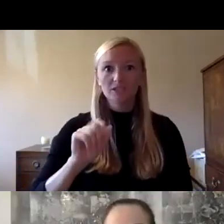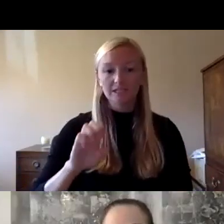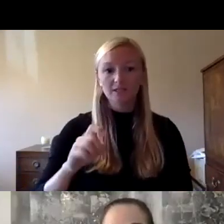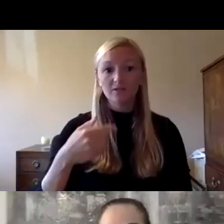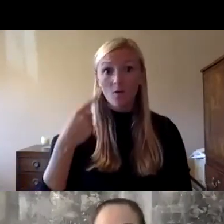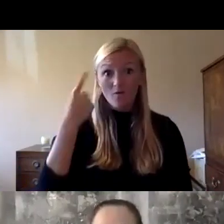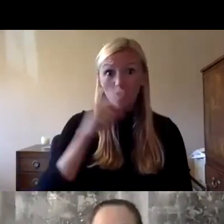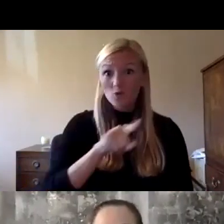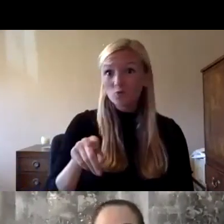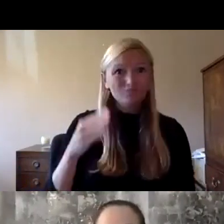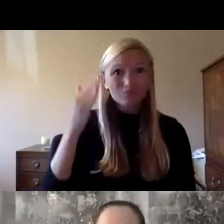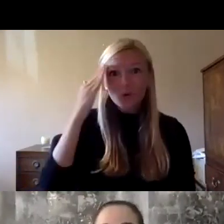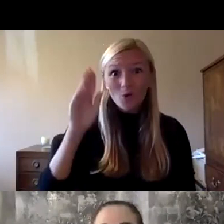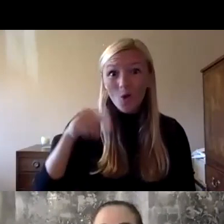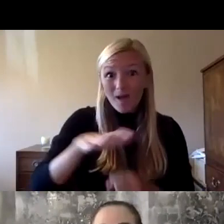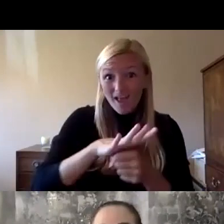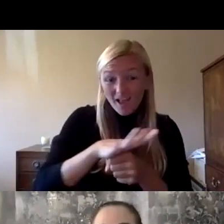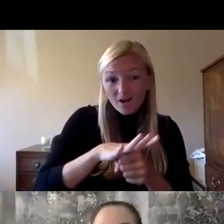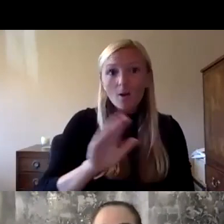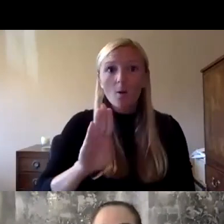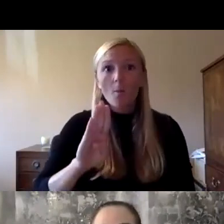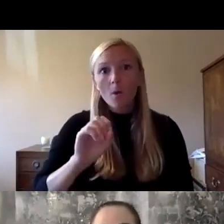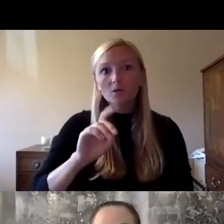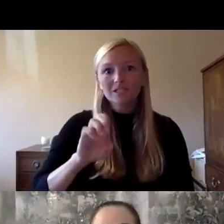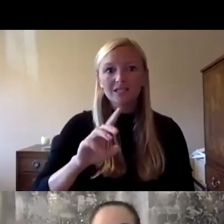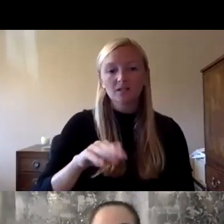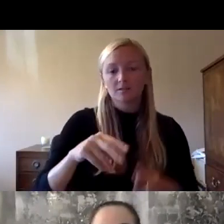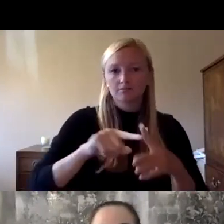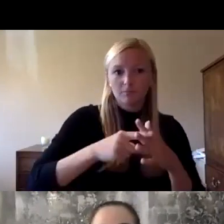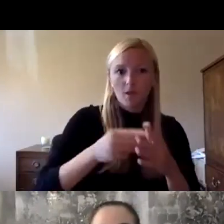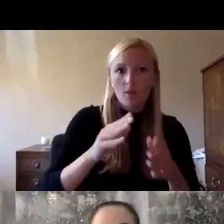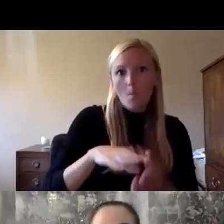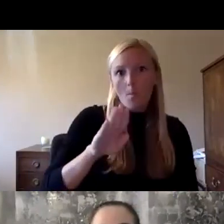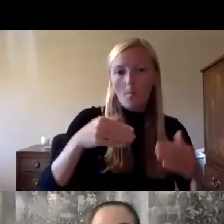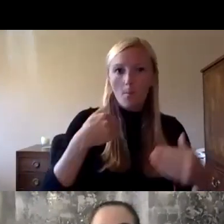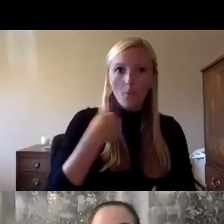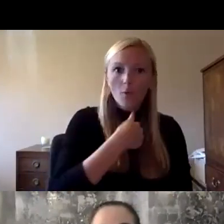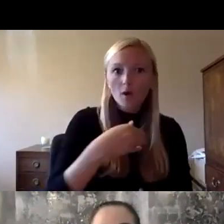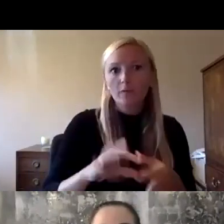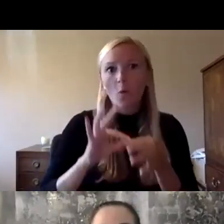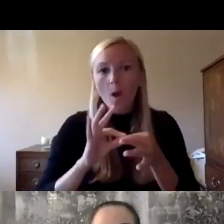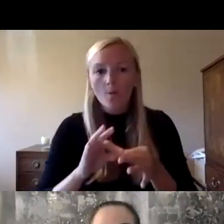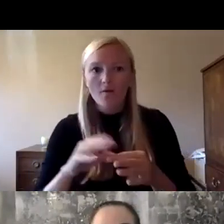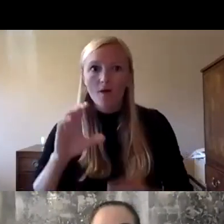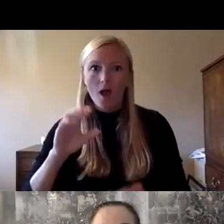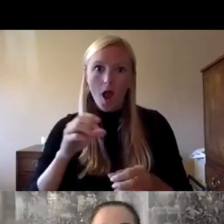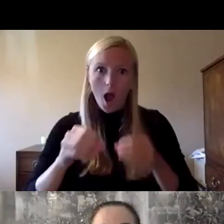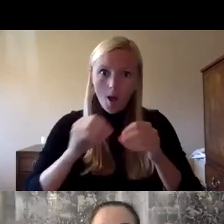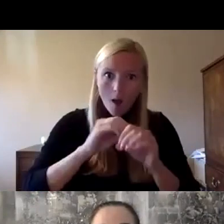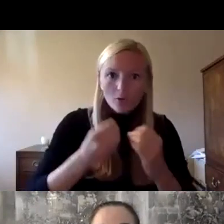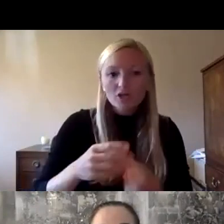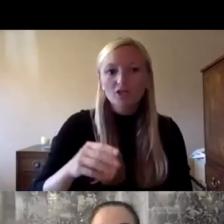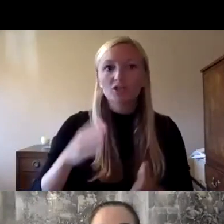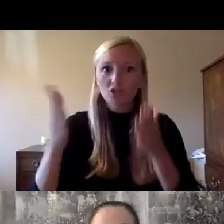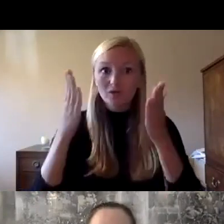are not from the New York area BOCES stands for the board of cooperative educational services and